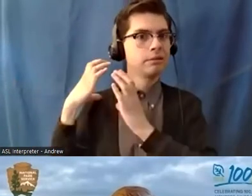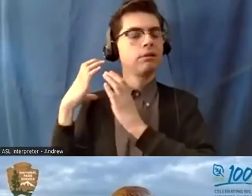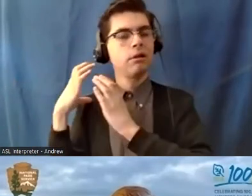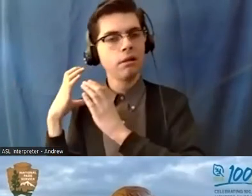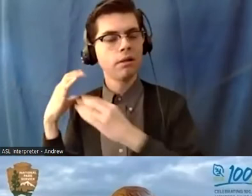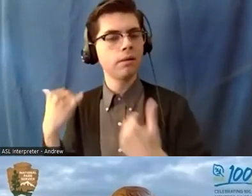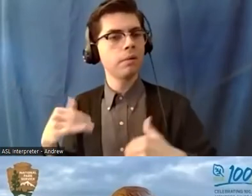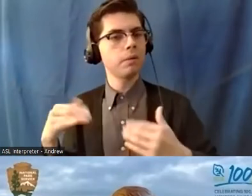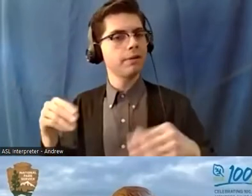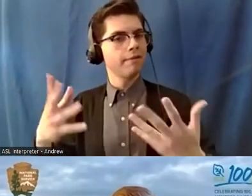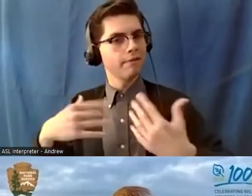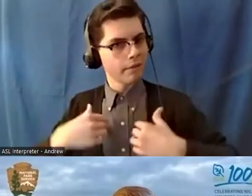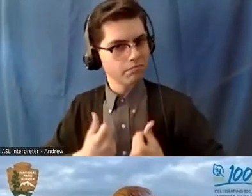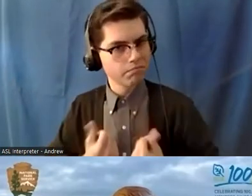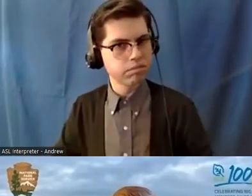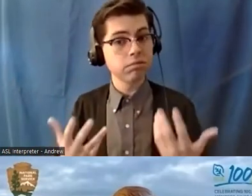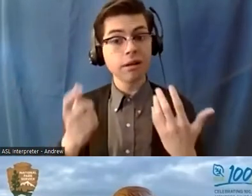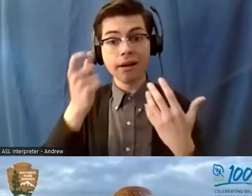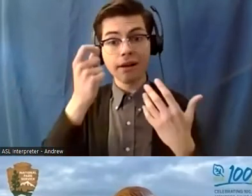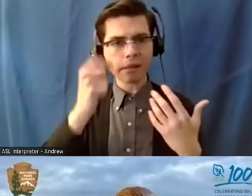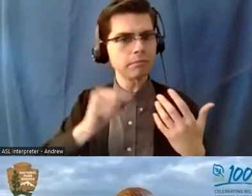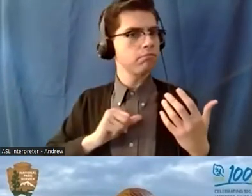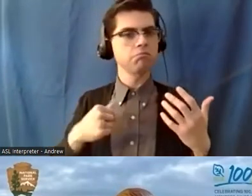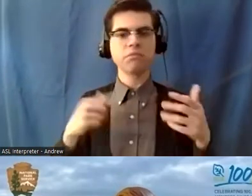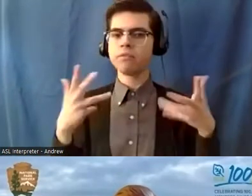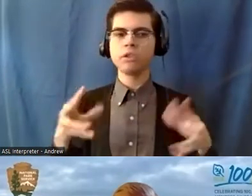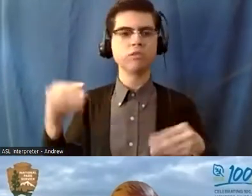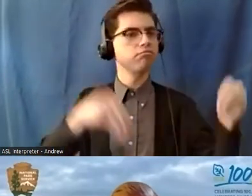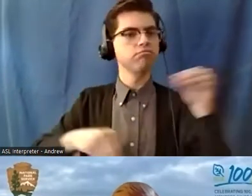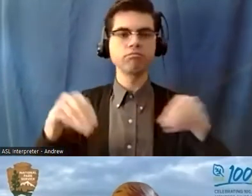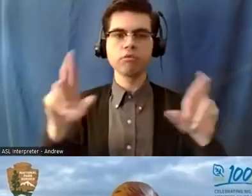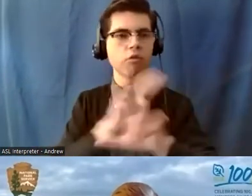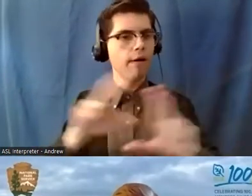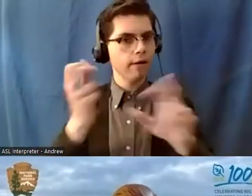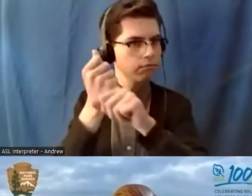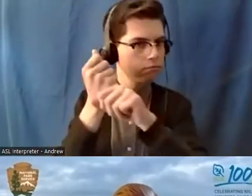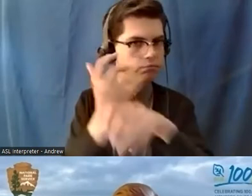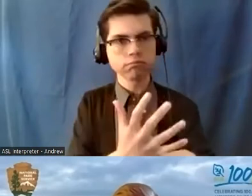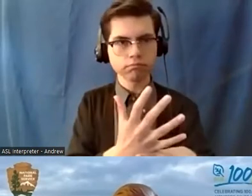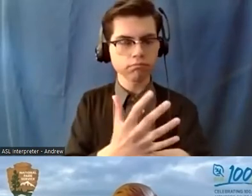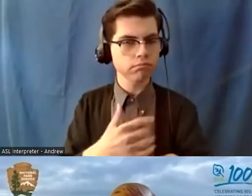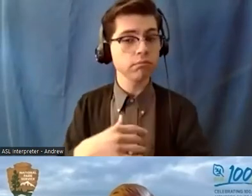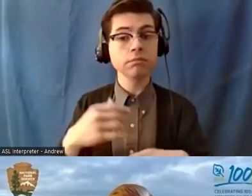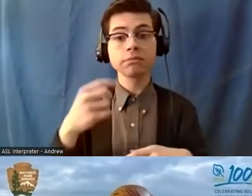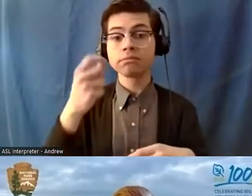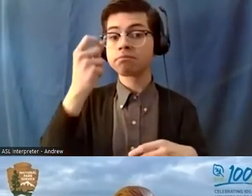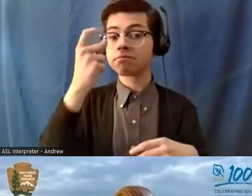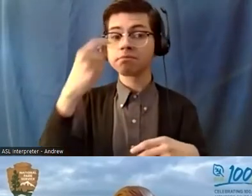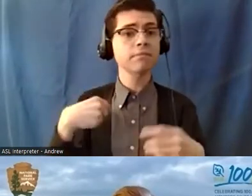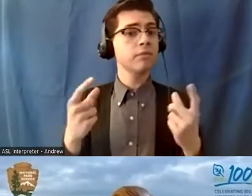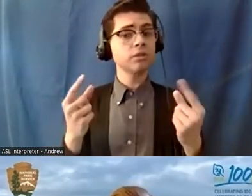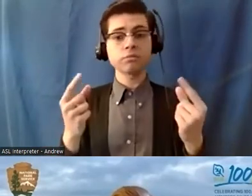i luckily already had my stuff packed we were supposed to go for hitch so um but i just started running around doing